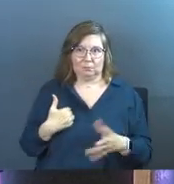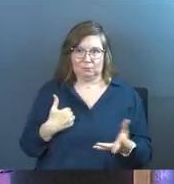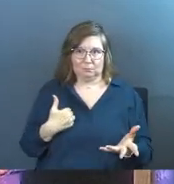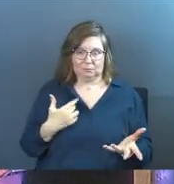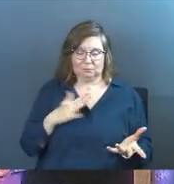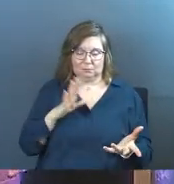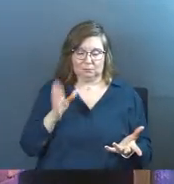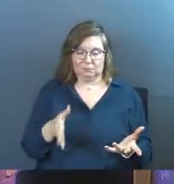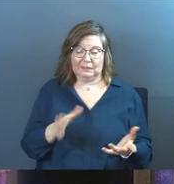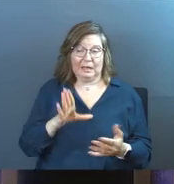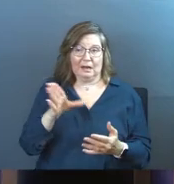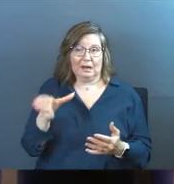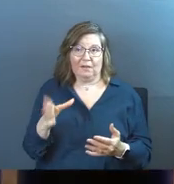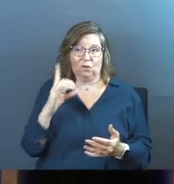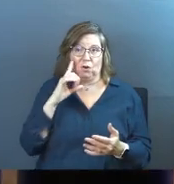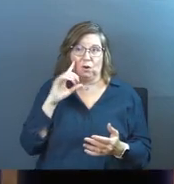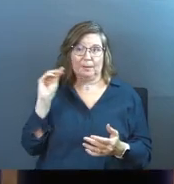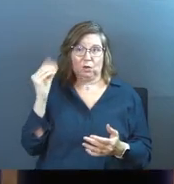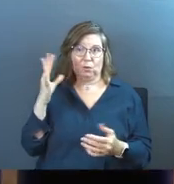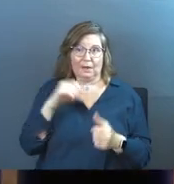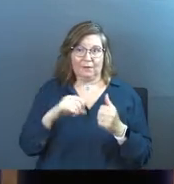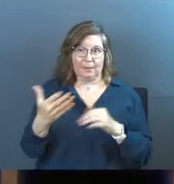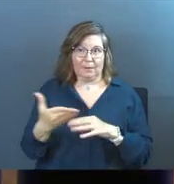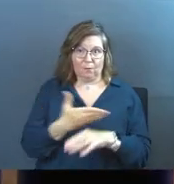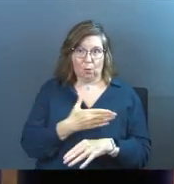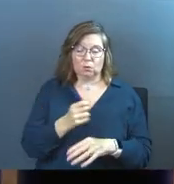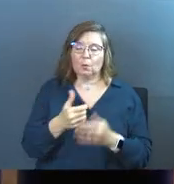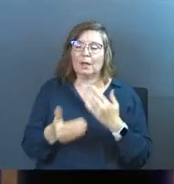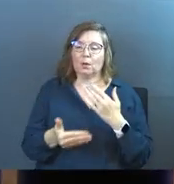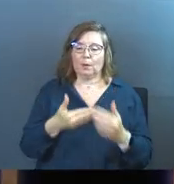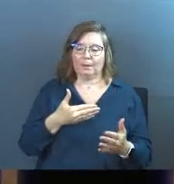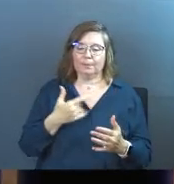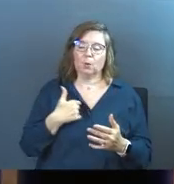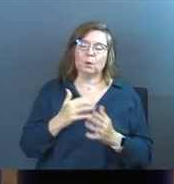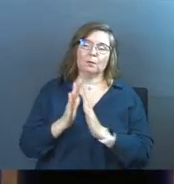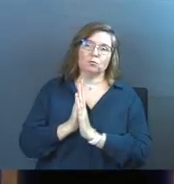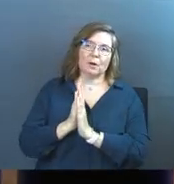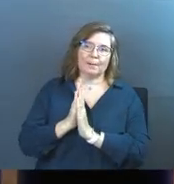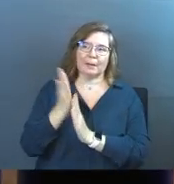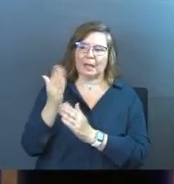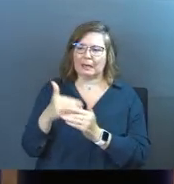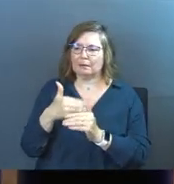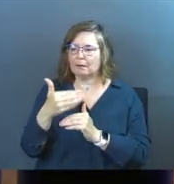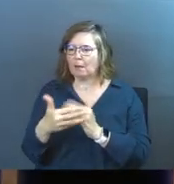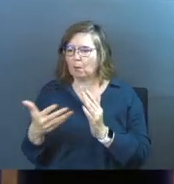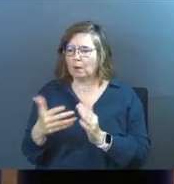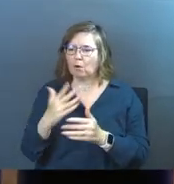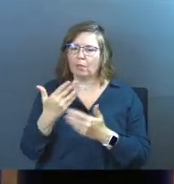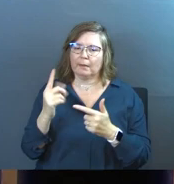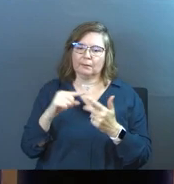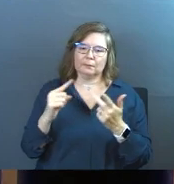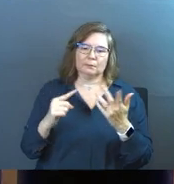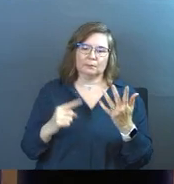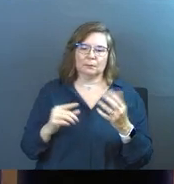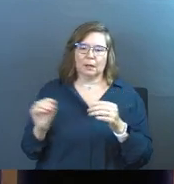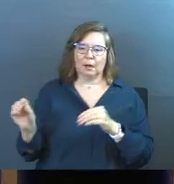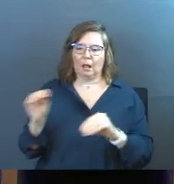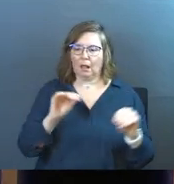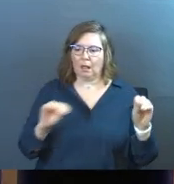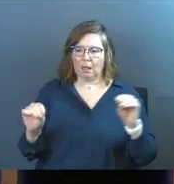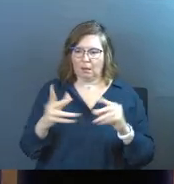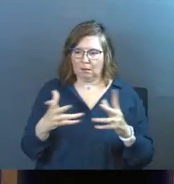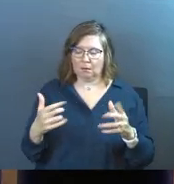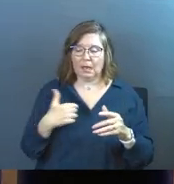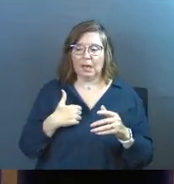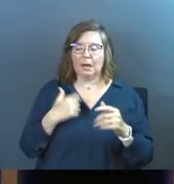never heard about Grace Fellowship before. So anyway, so we're praying about God what's next and all these things are going, all these moving pieces